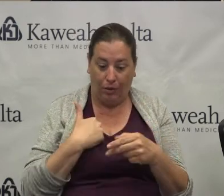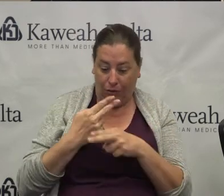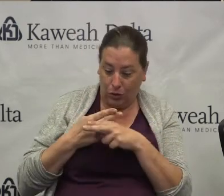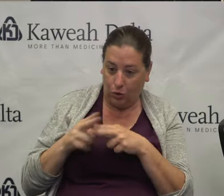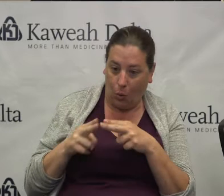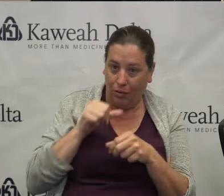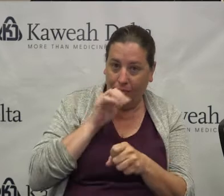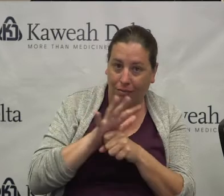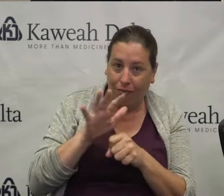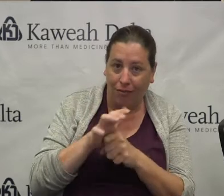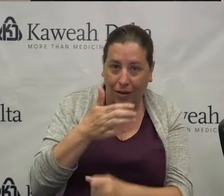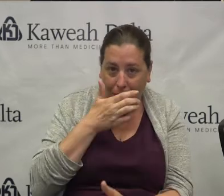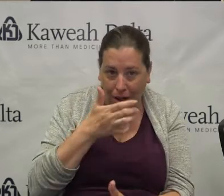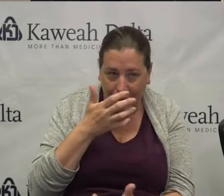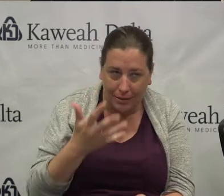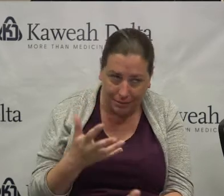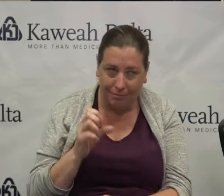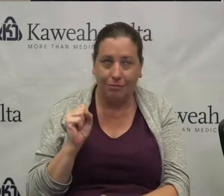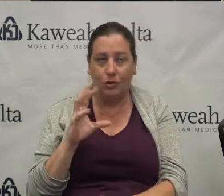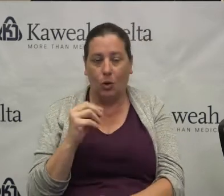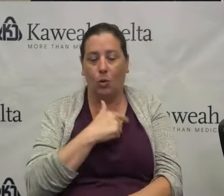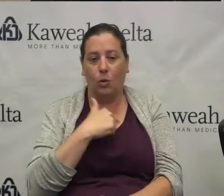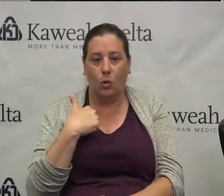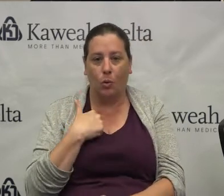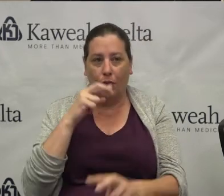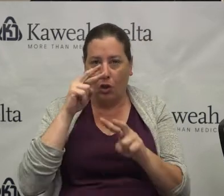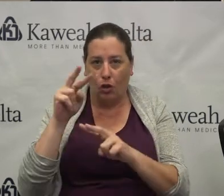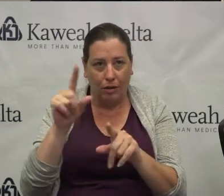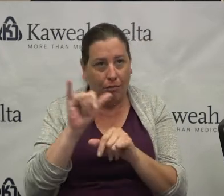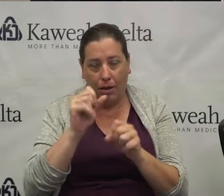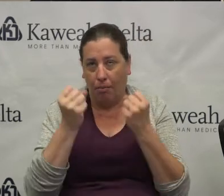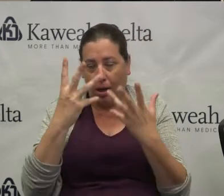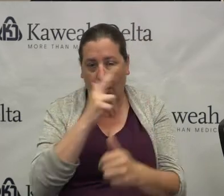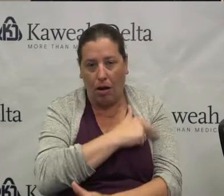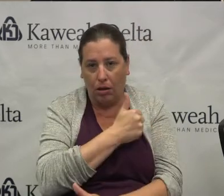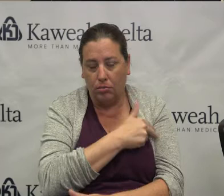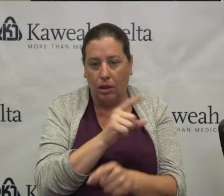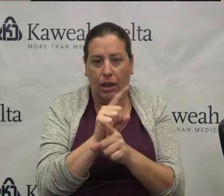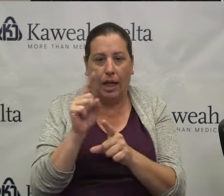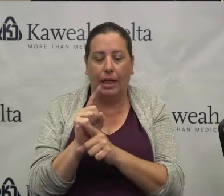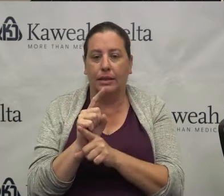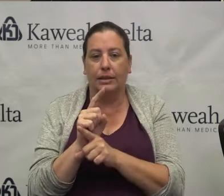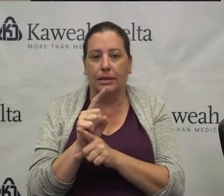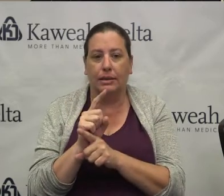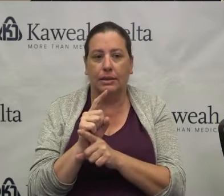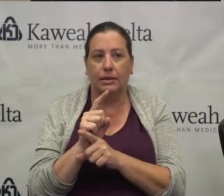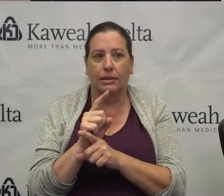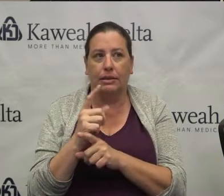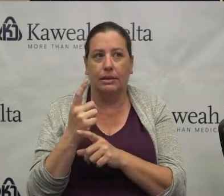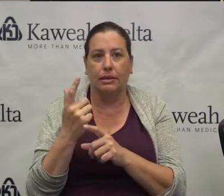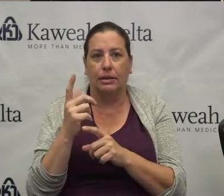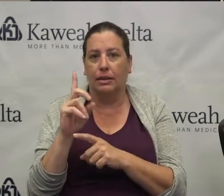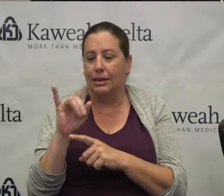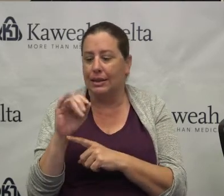masks? We are looking, as many hospitals are, at a means of disinfecting masks to